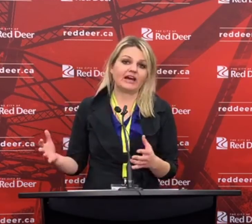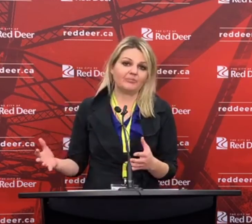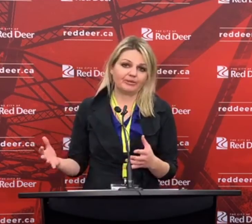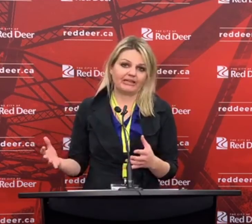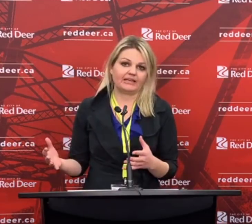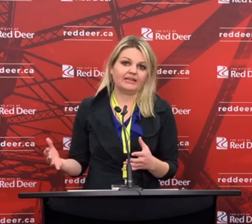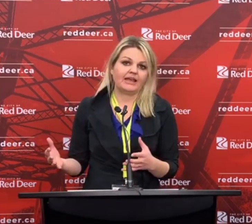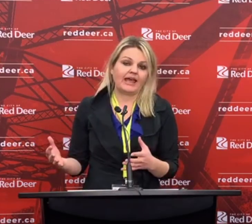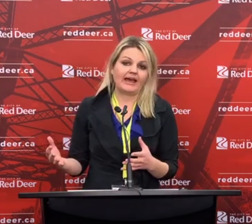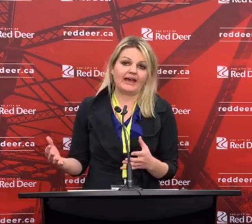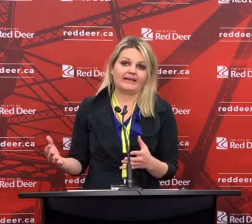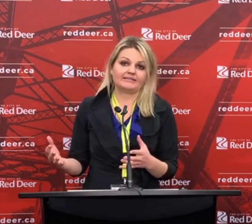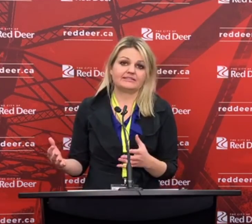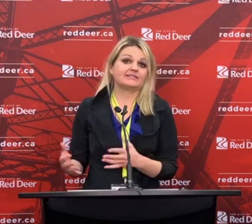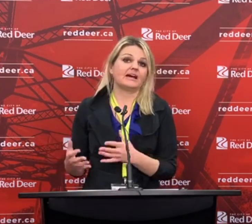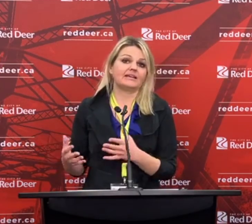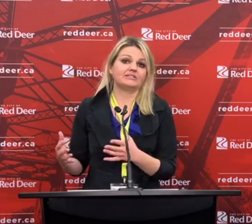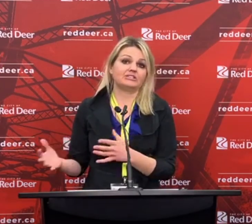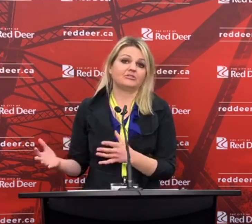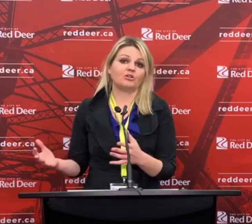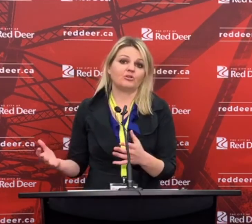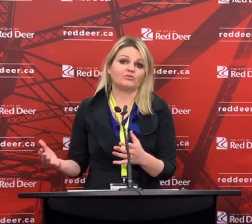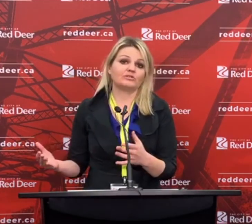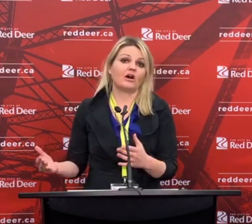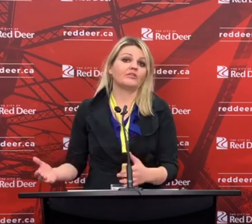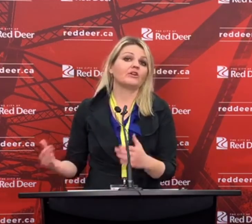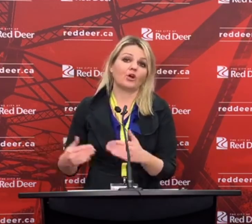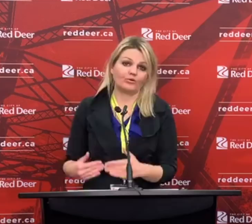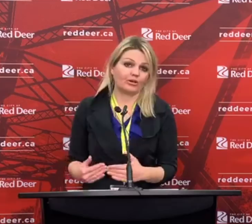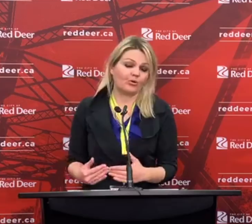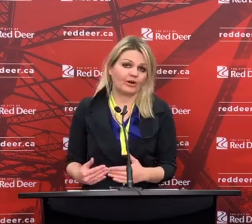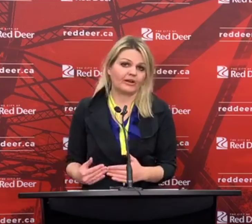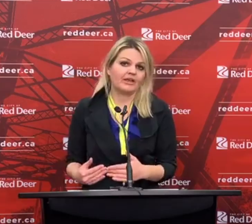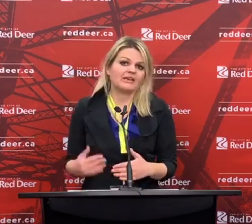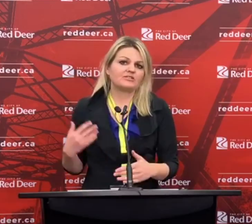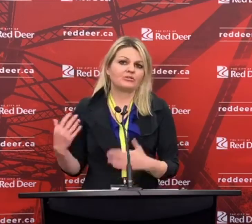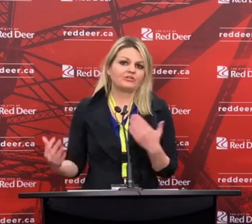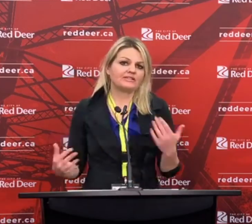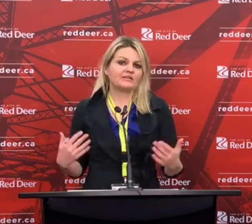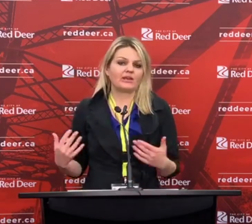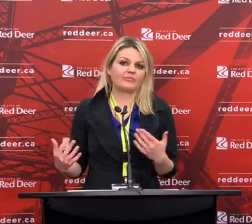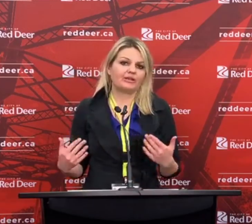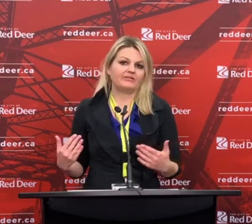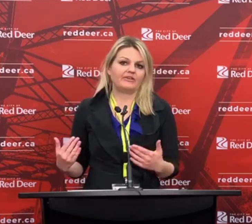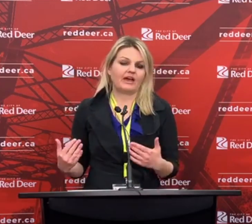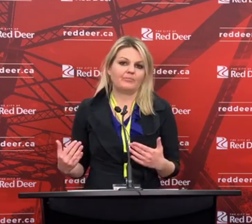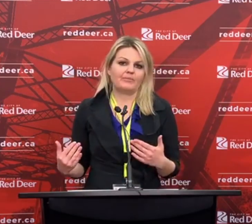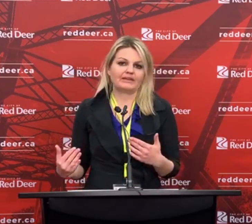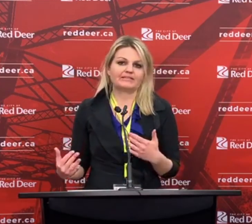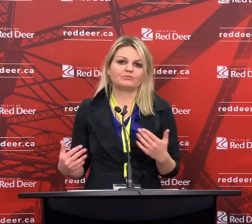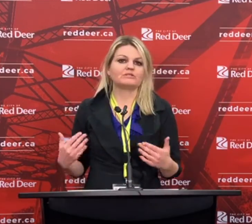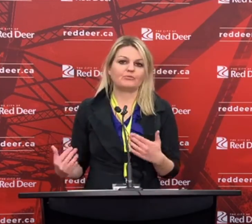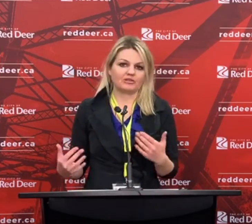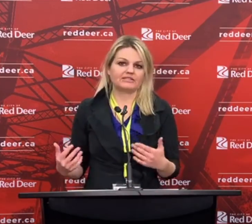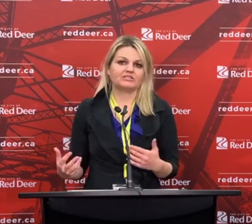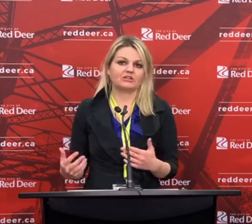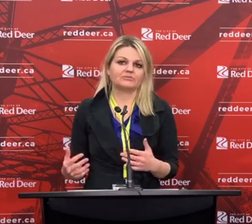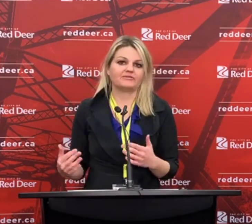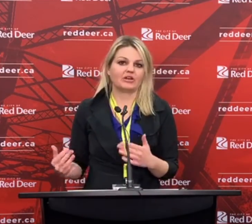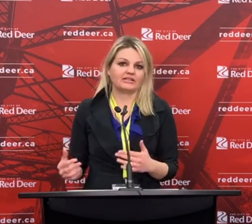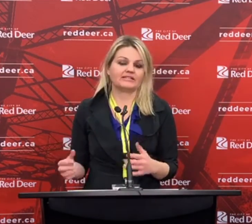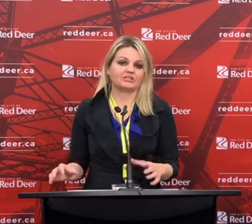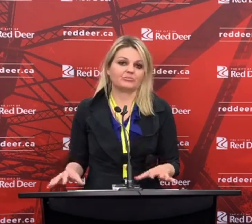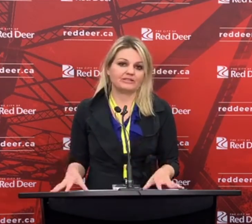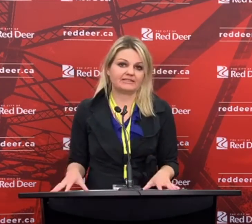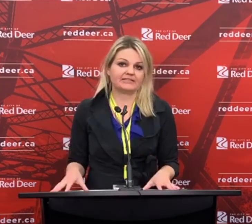specific company has decided to close on their own accord. So, there is a bit of a mixed response in